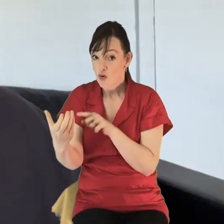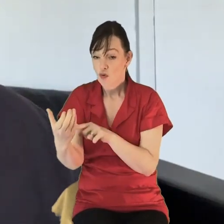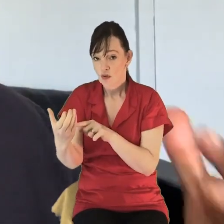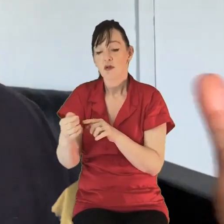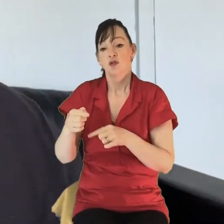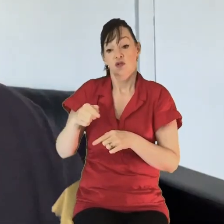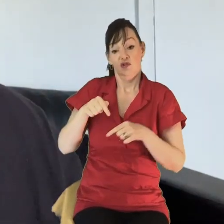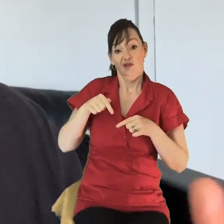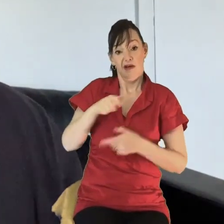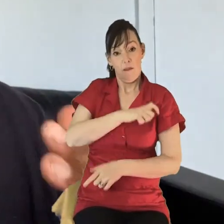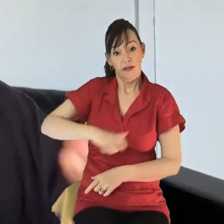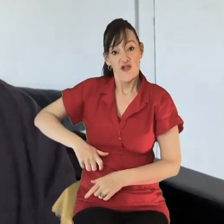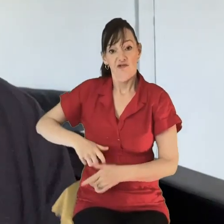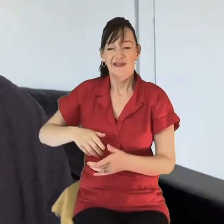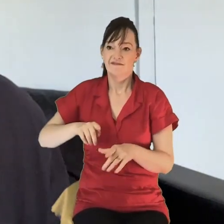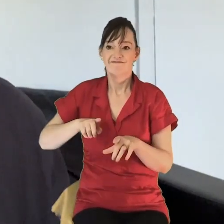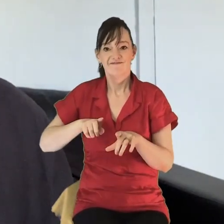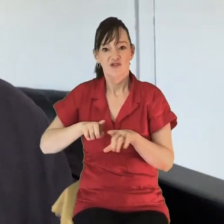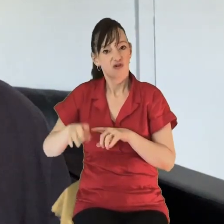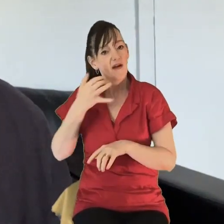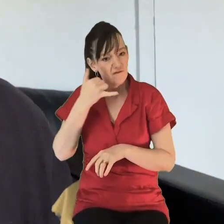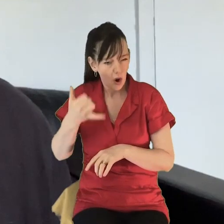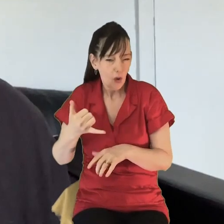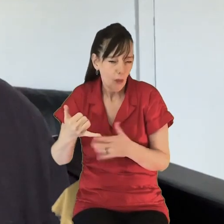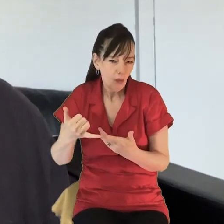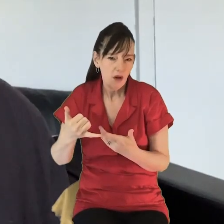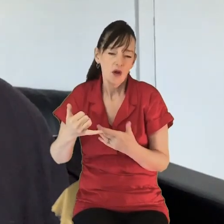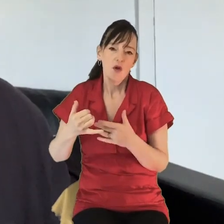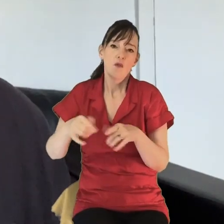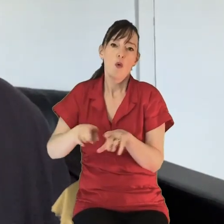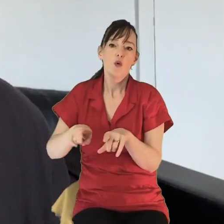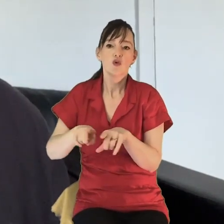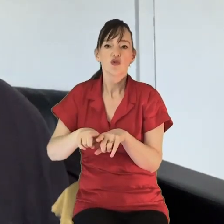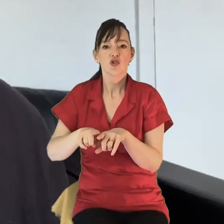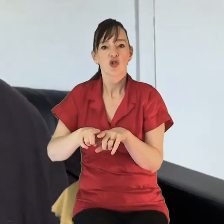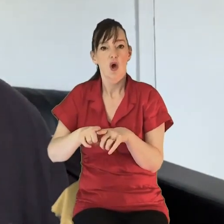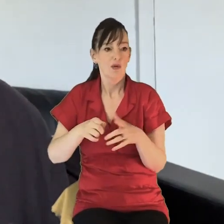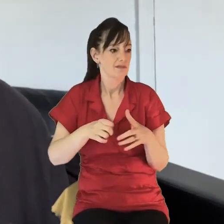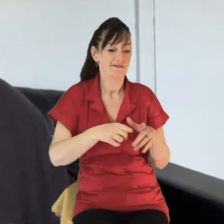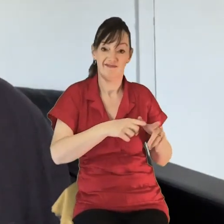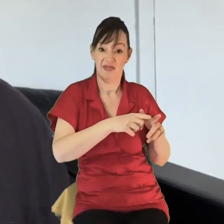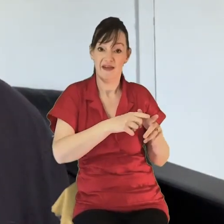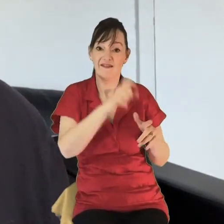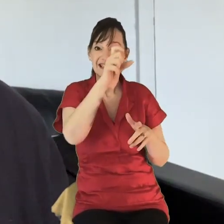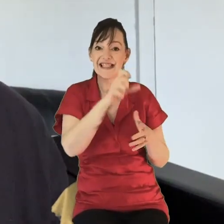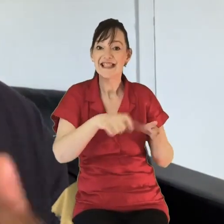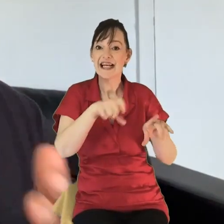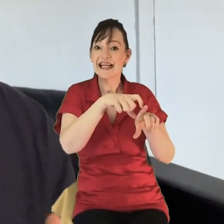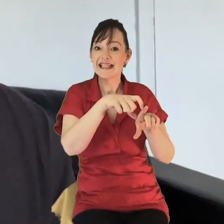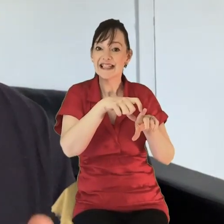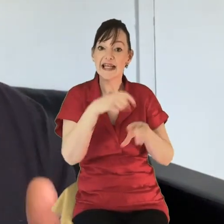addition to just making phone calls and trying to connect that way, some have even been burning CDs with